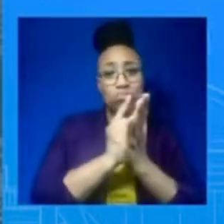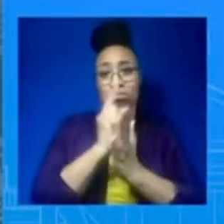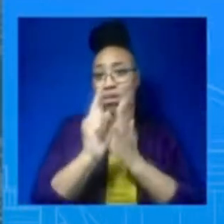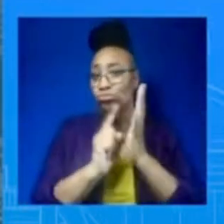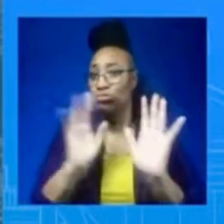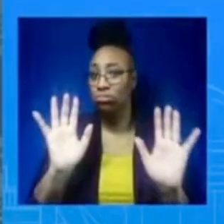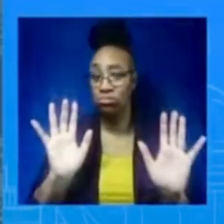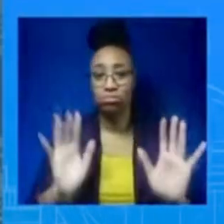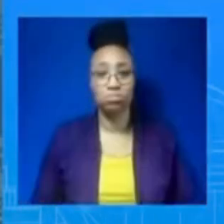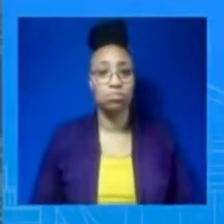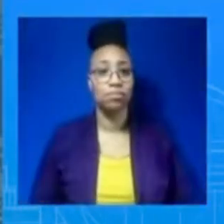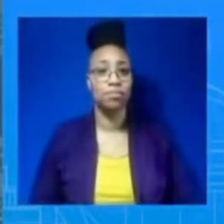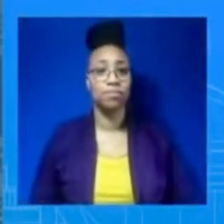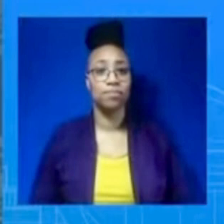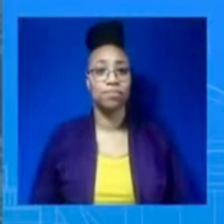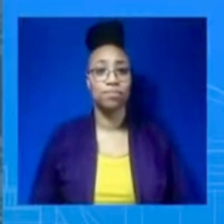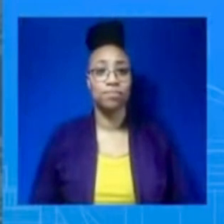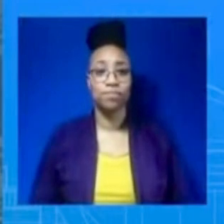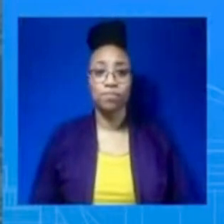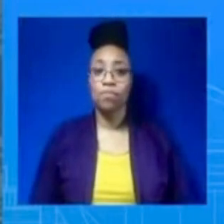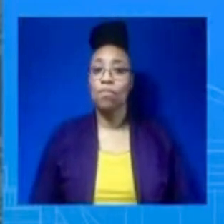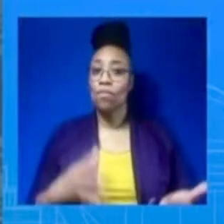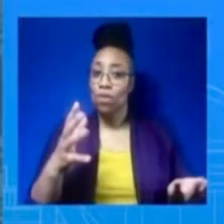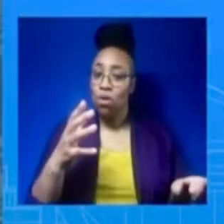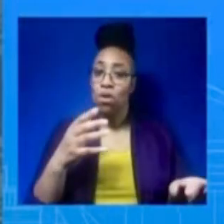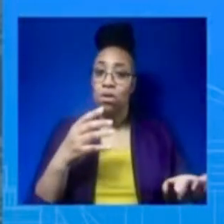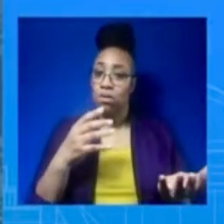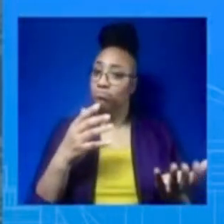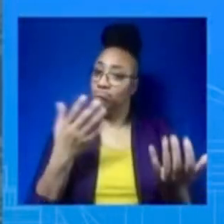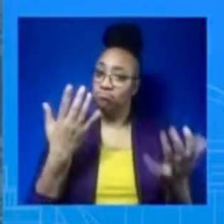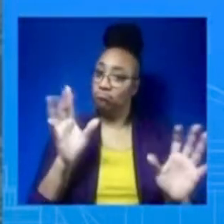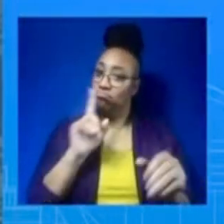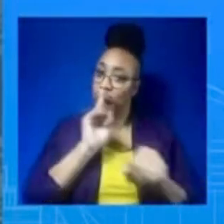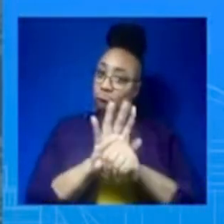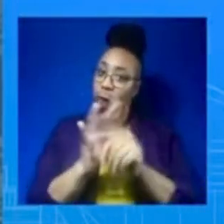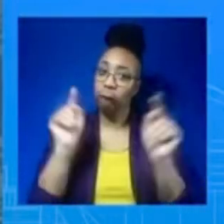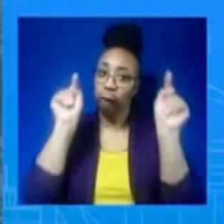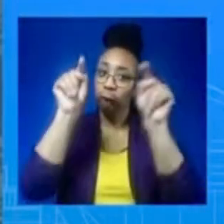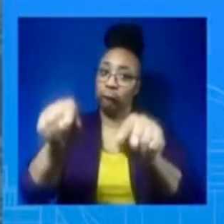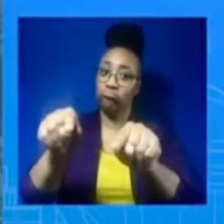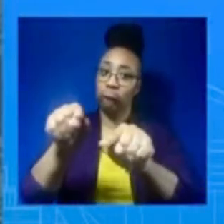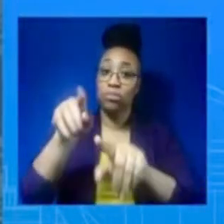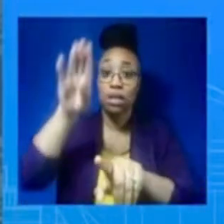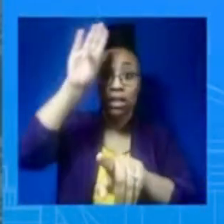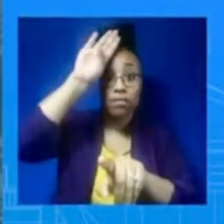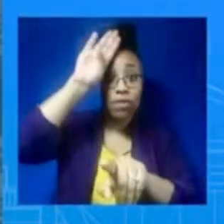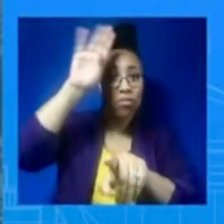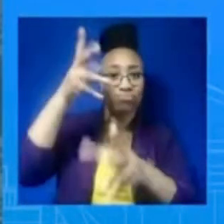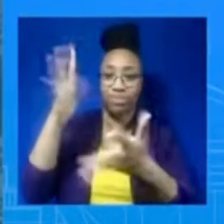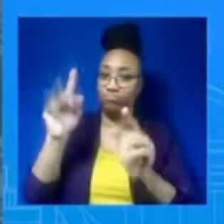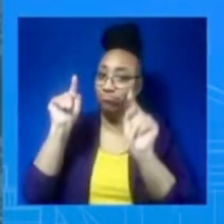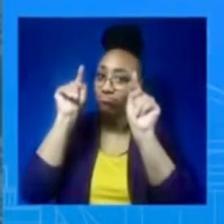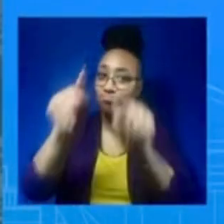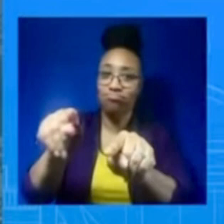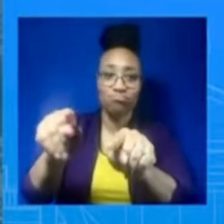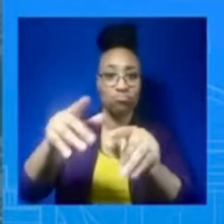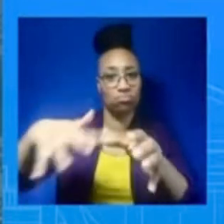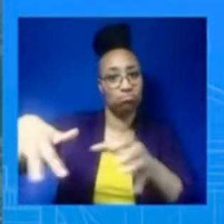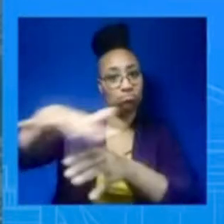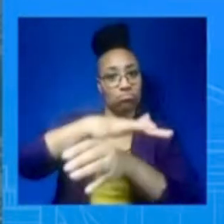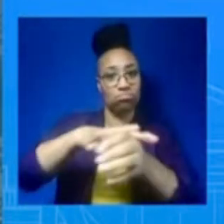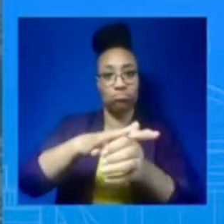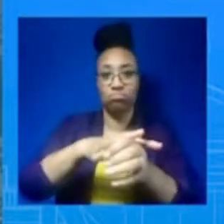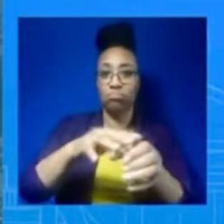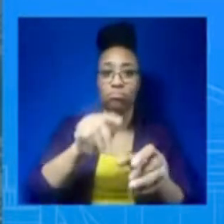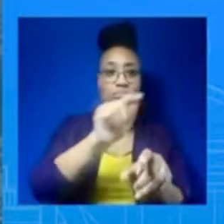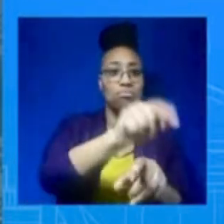committed. This is the federal government is committed to making sure that the community gets what it needs. And we'll be there on the ground for as long as